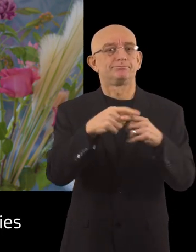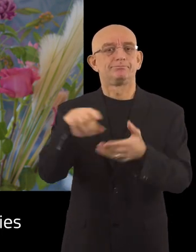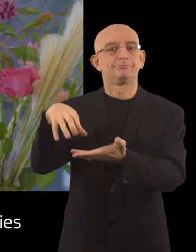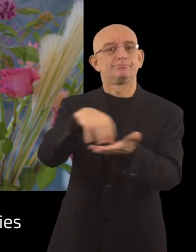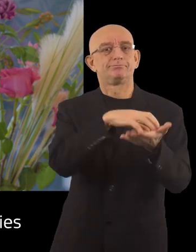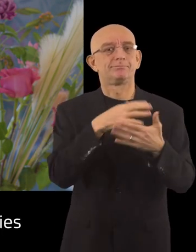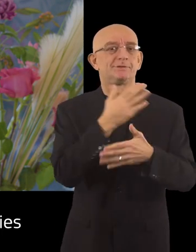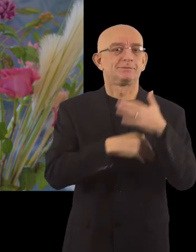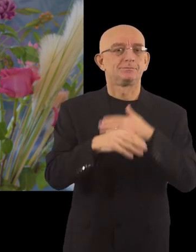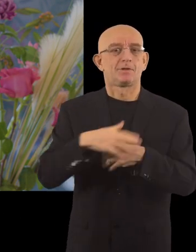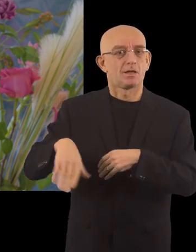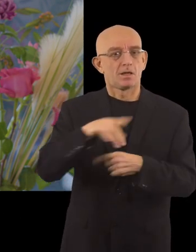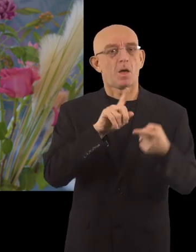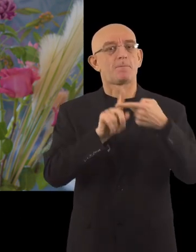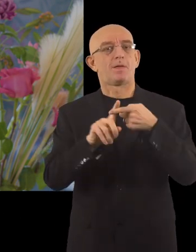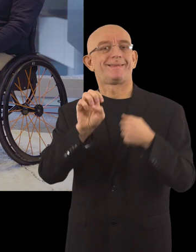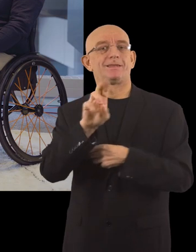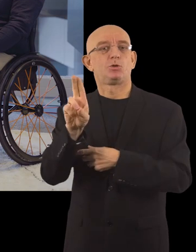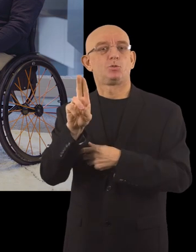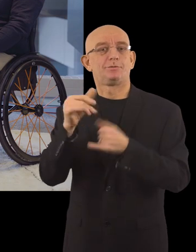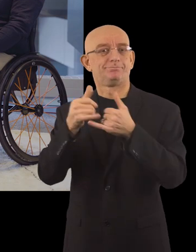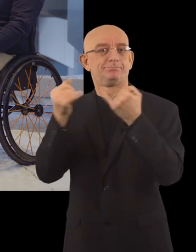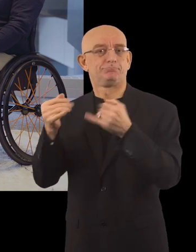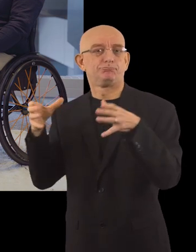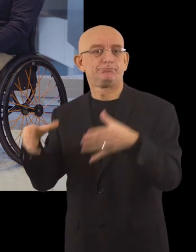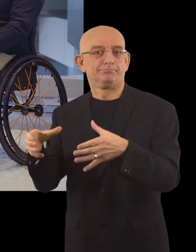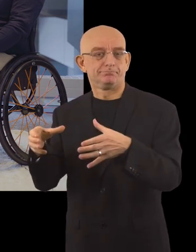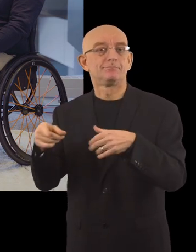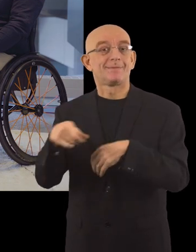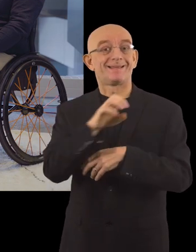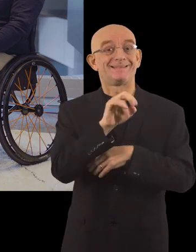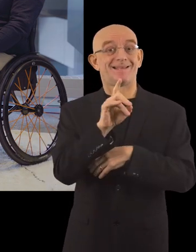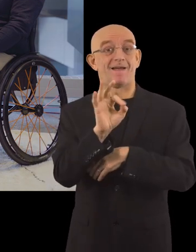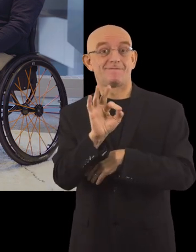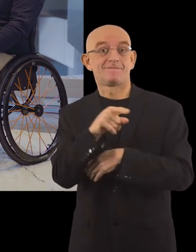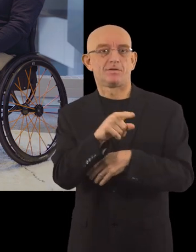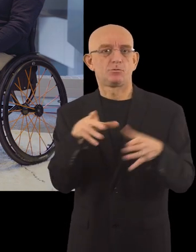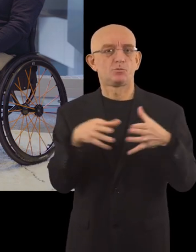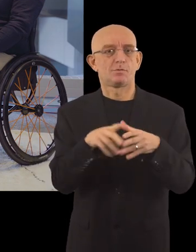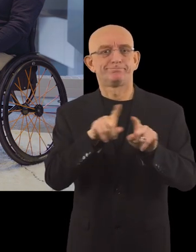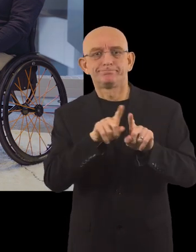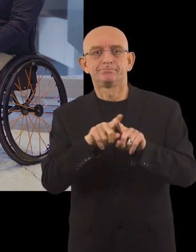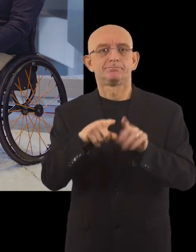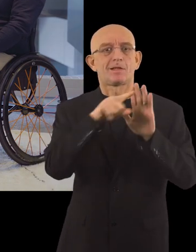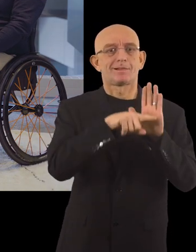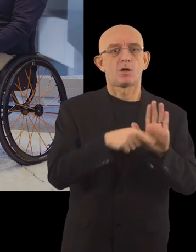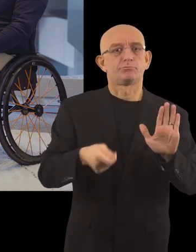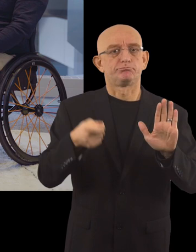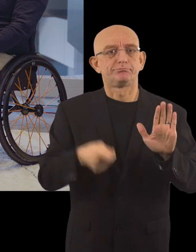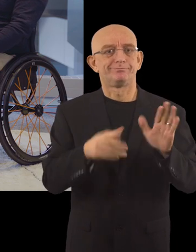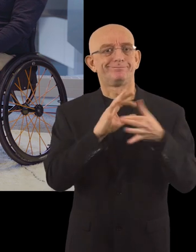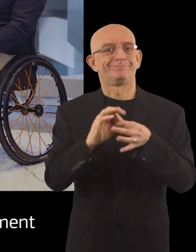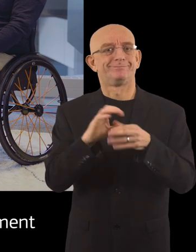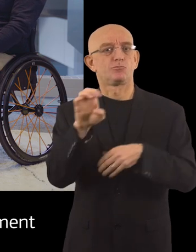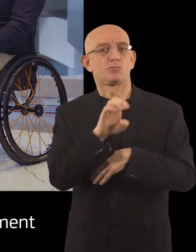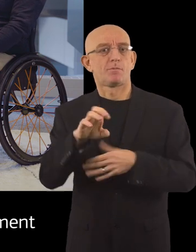persons with a disability and the EU institution. The EDF makes sure that disabled people are not forgotten when new laws are written for all European